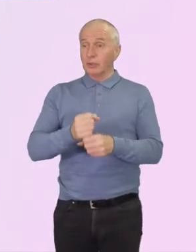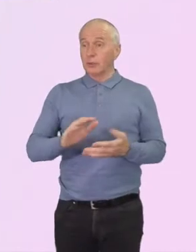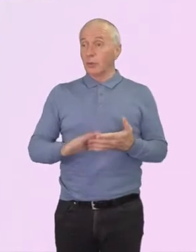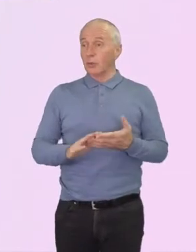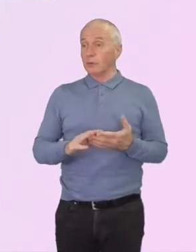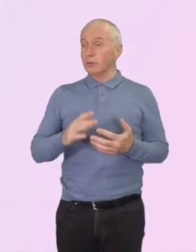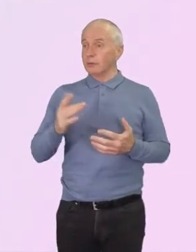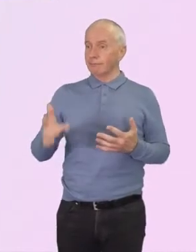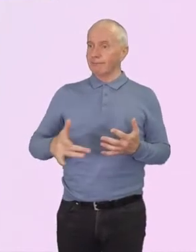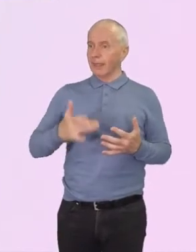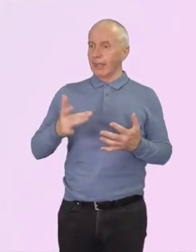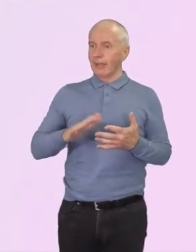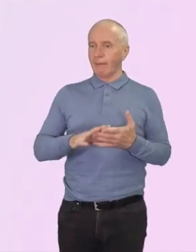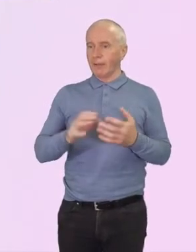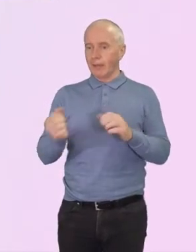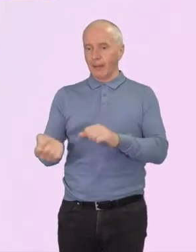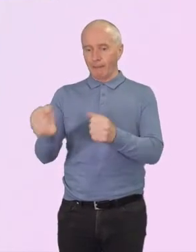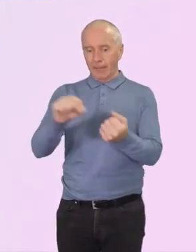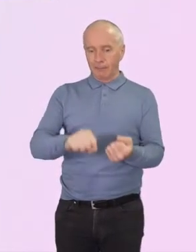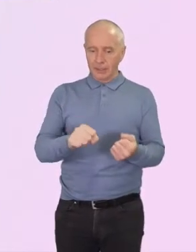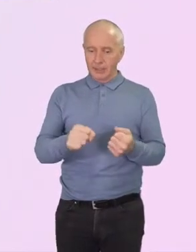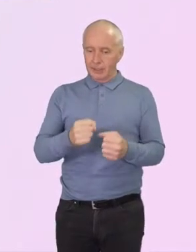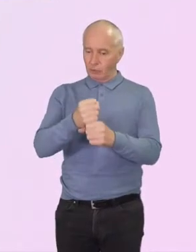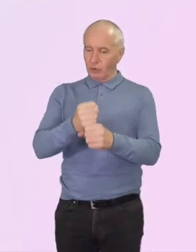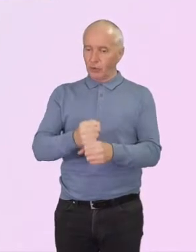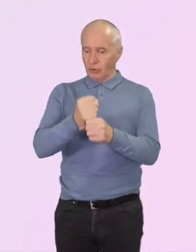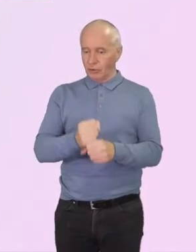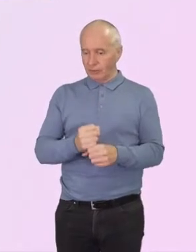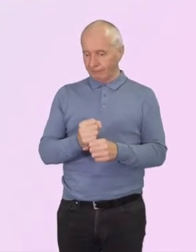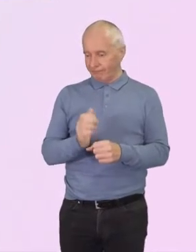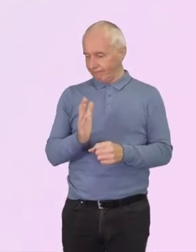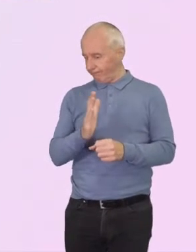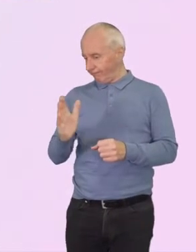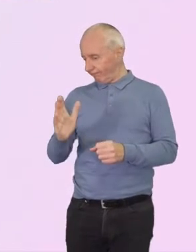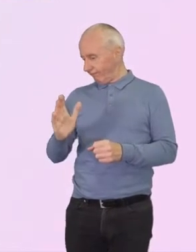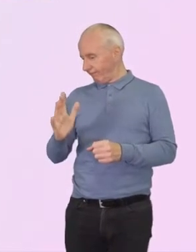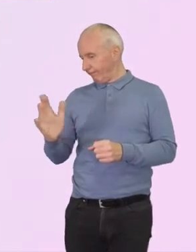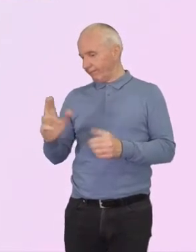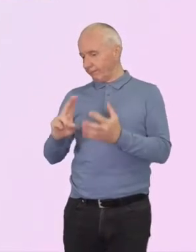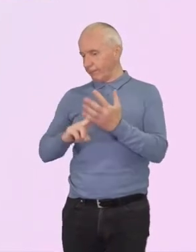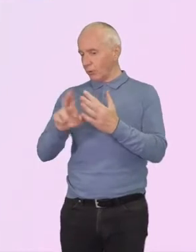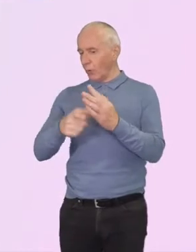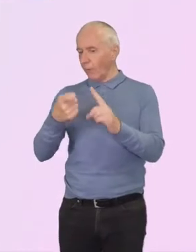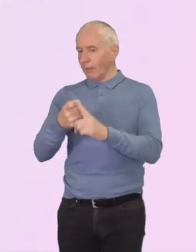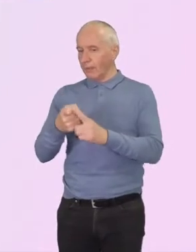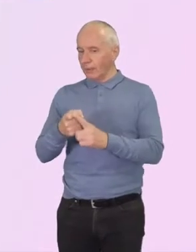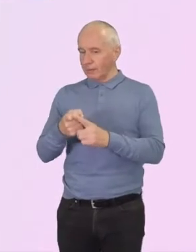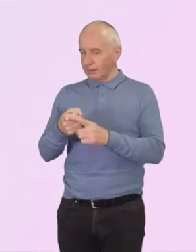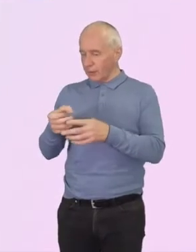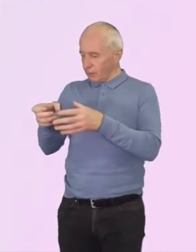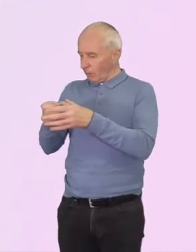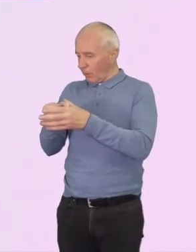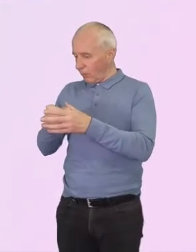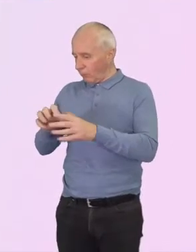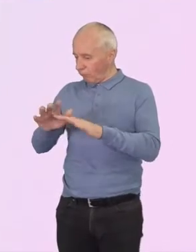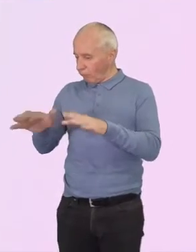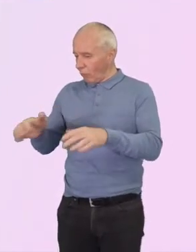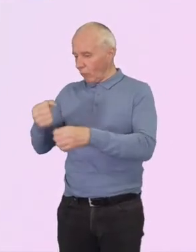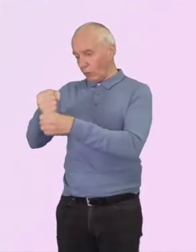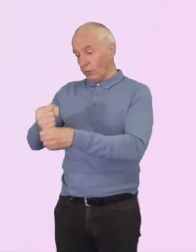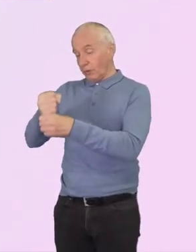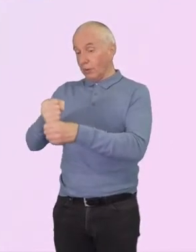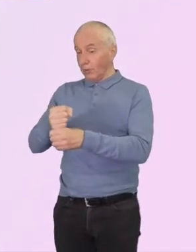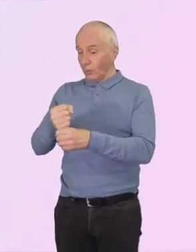Church on the east coast of Norfolk. We are a small rural church and we managed to achieve our EcoChurch silver award